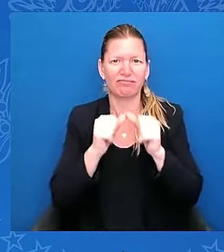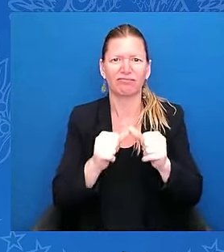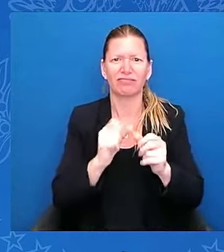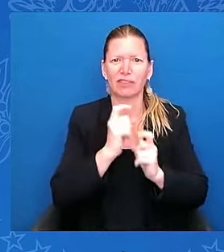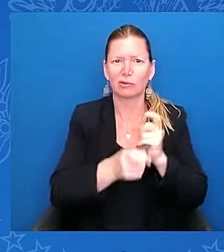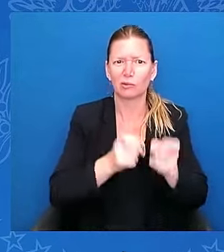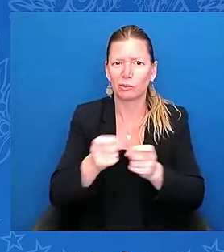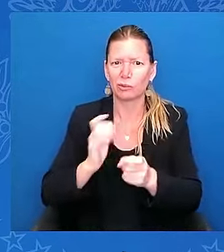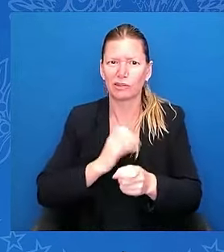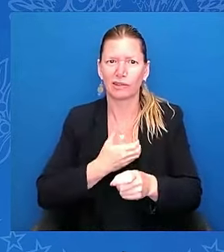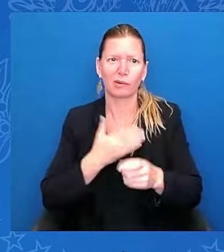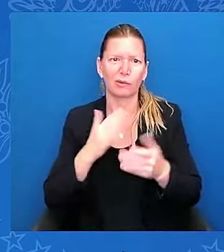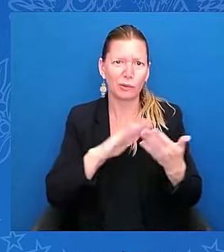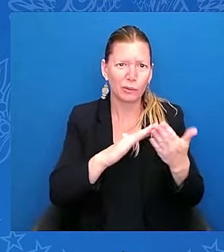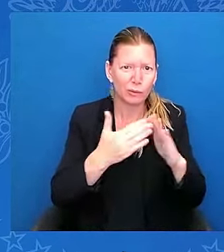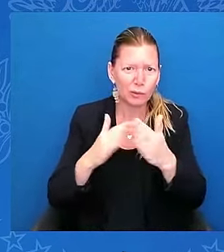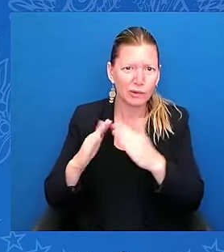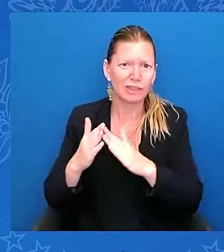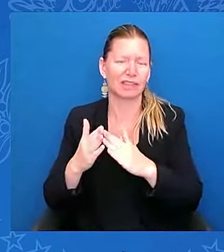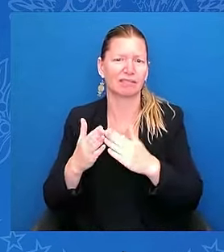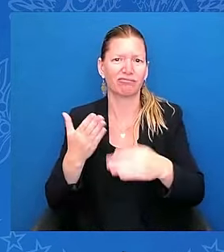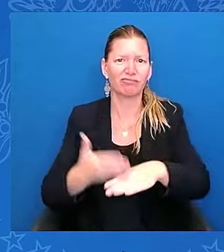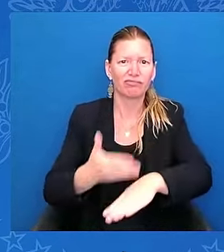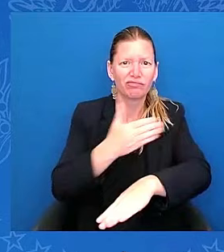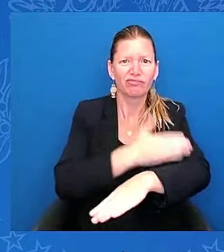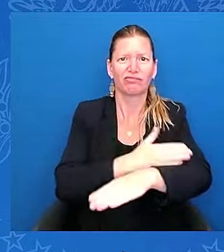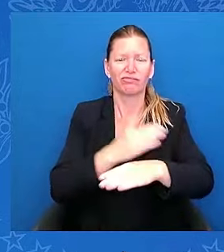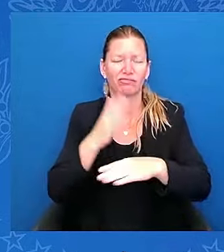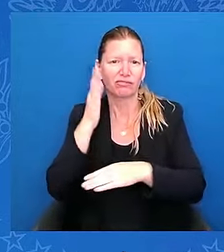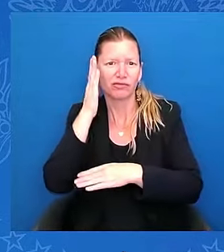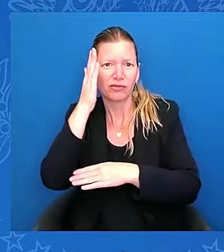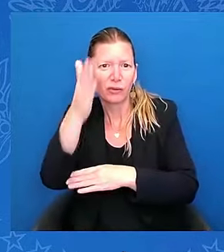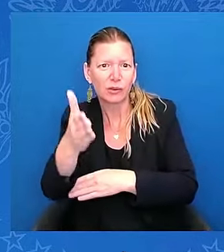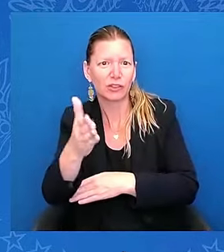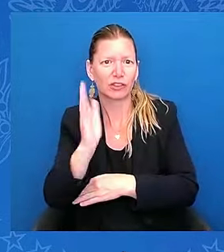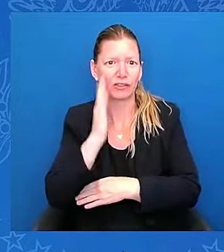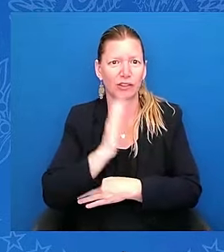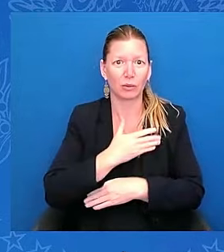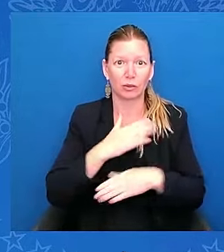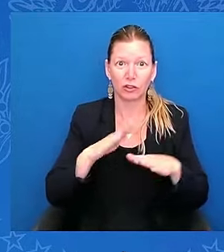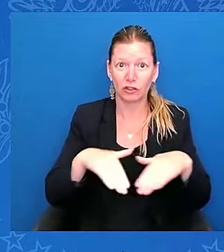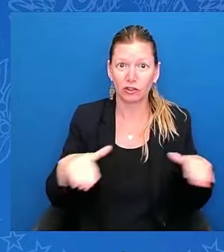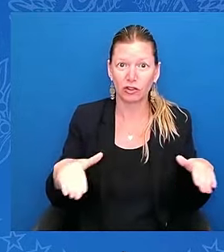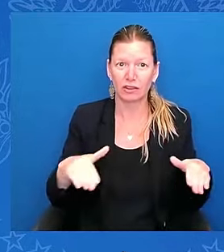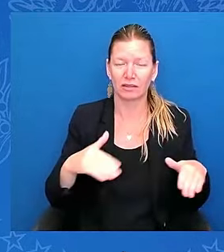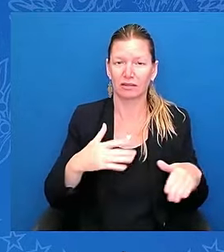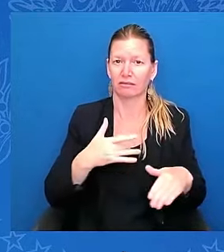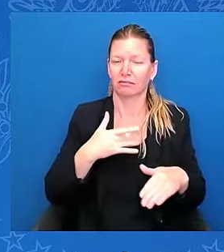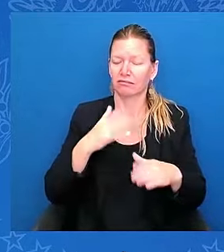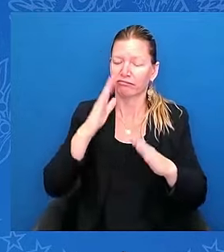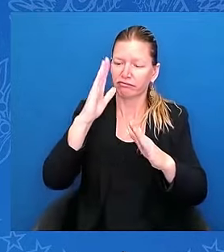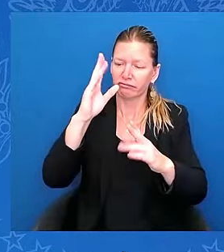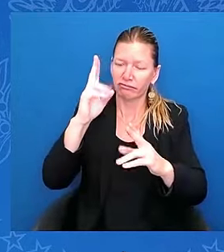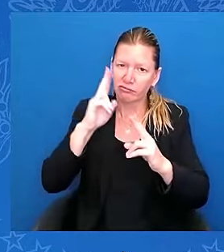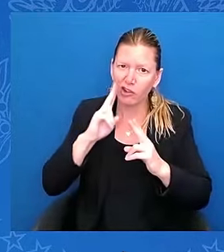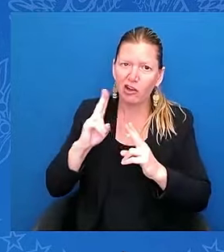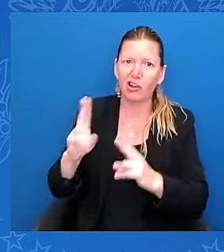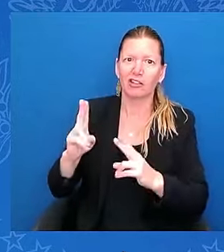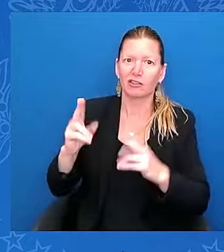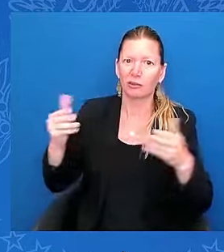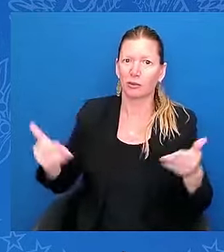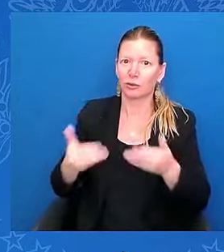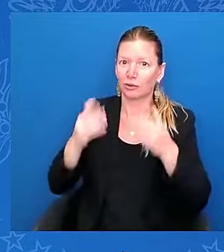children. It is now my great honor to introduce the President of the United States, Joe Biden.